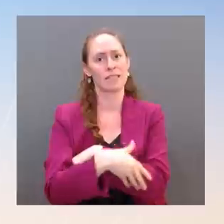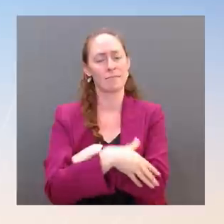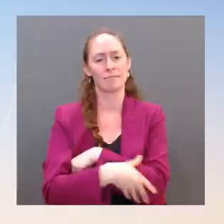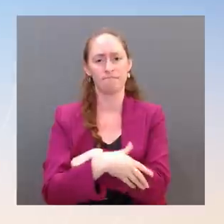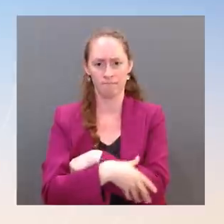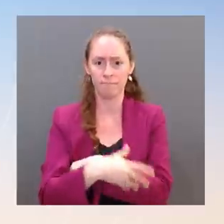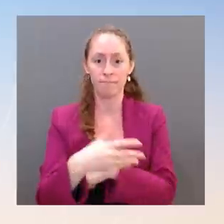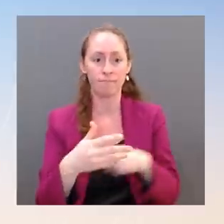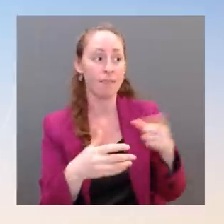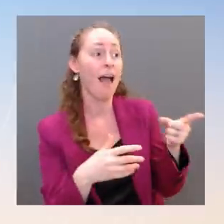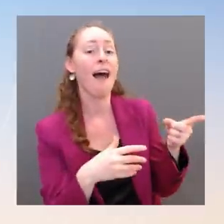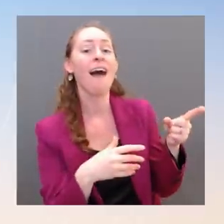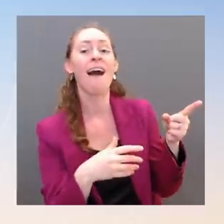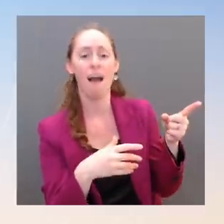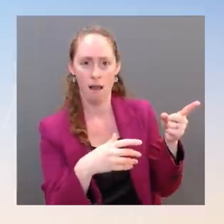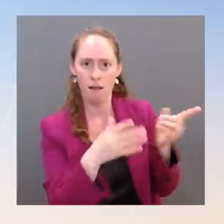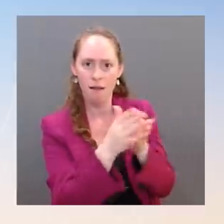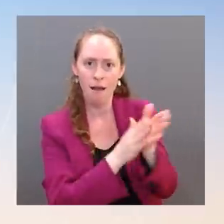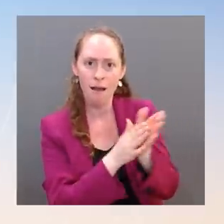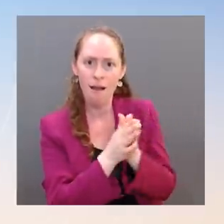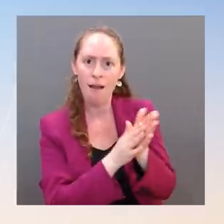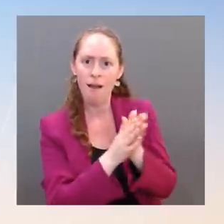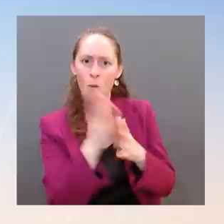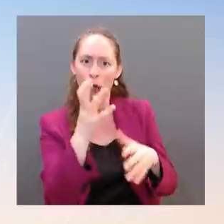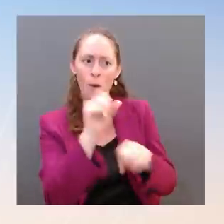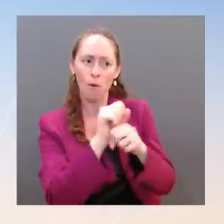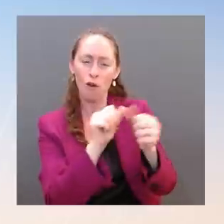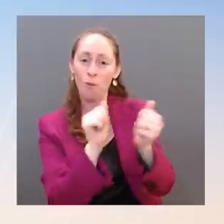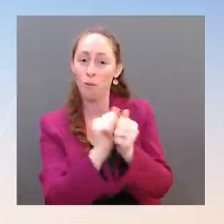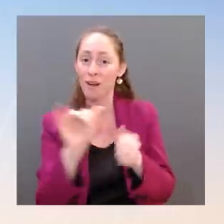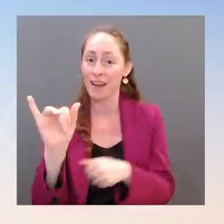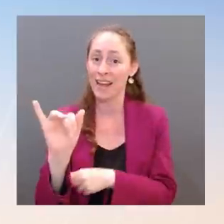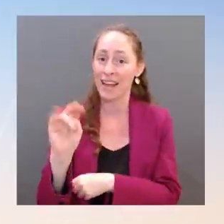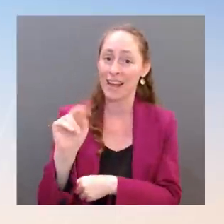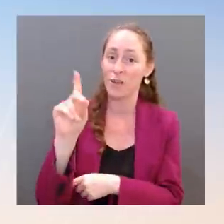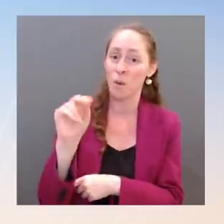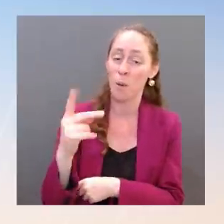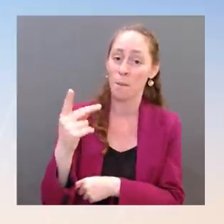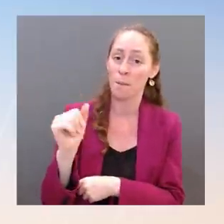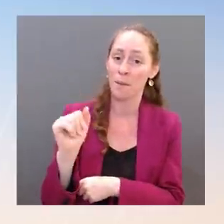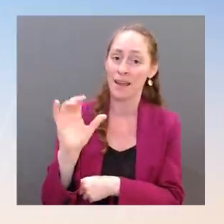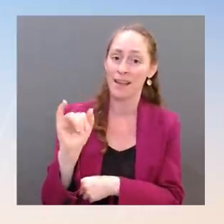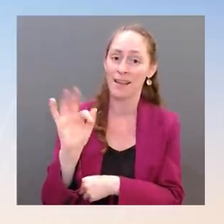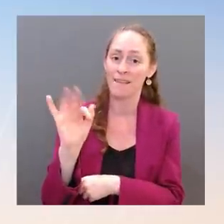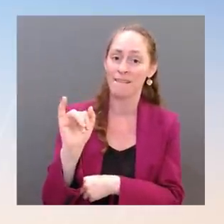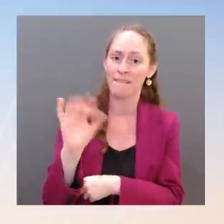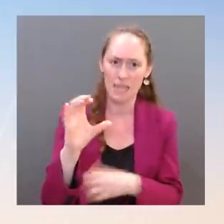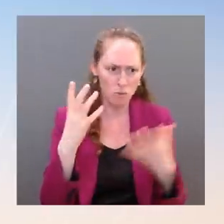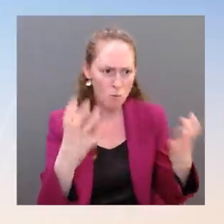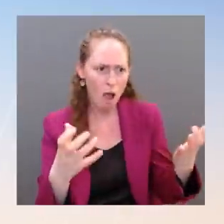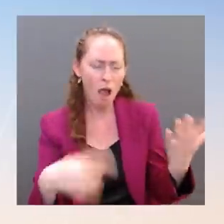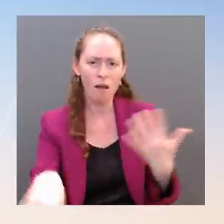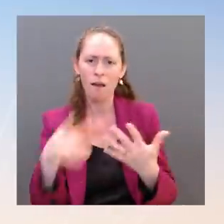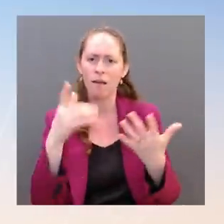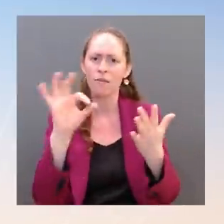and open Indo-Pacific is actually realized. We see that with the AUKUS partnership, where you've got the United Kingdom alongside Australia and the United